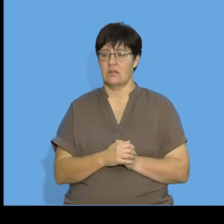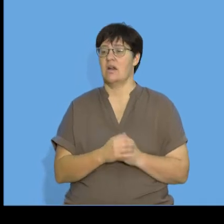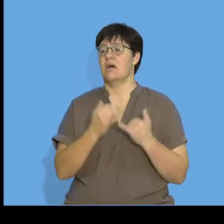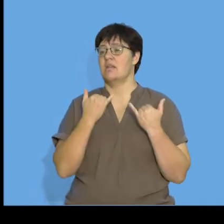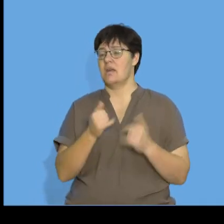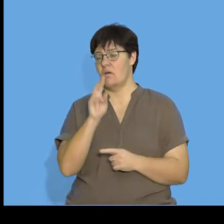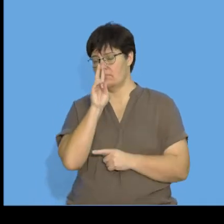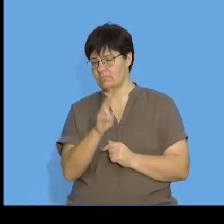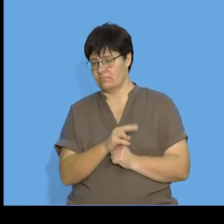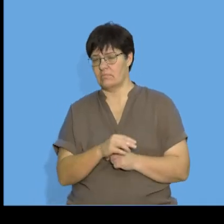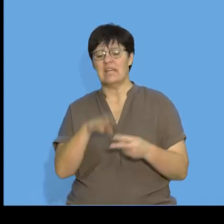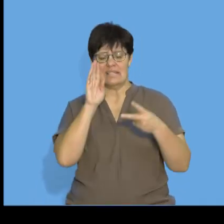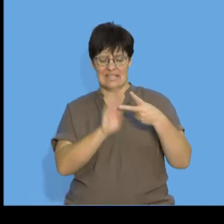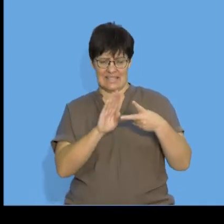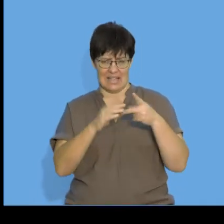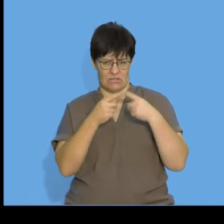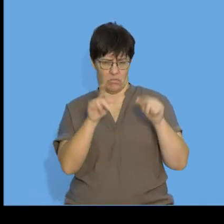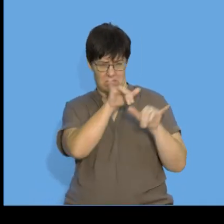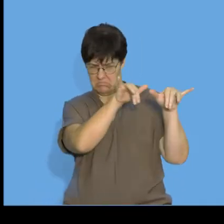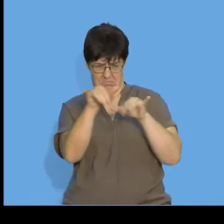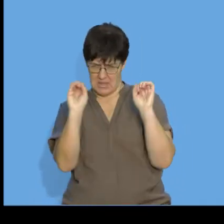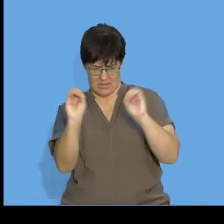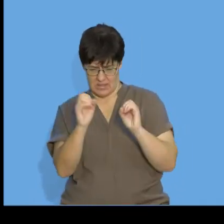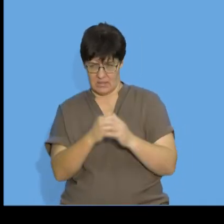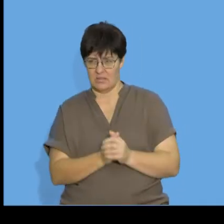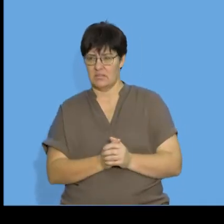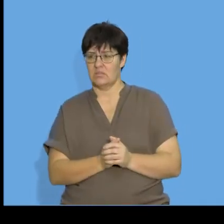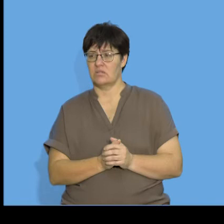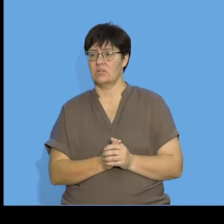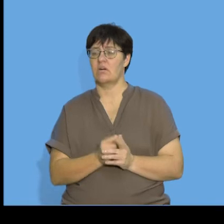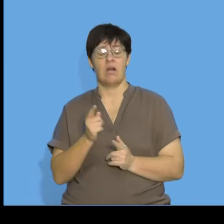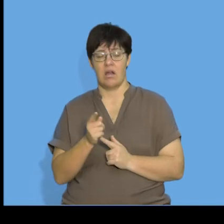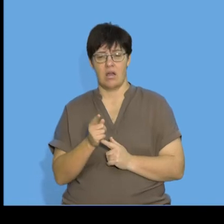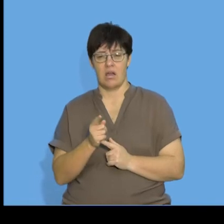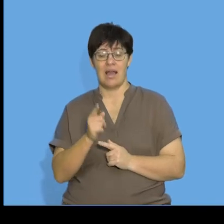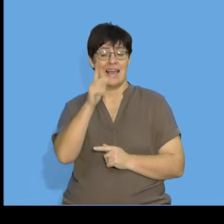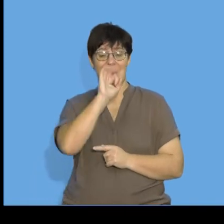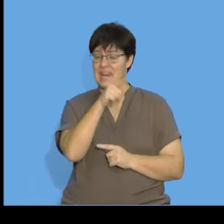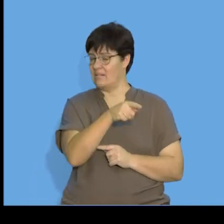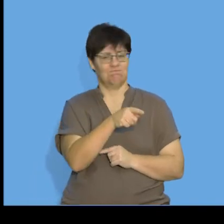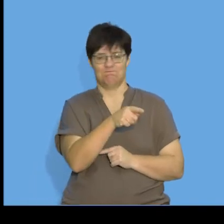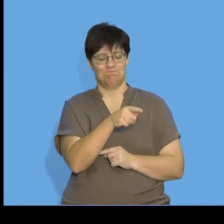now going to look at the second differences I hope that everyone will agree with me this is not a